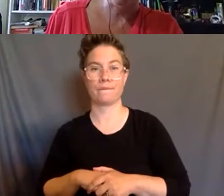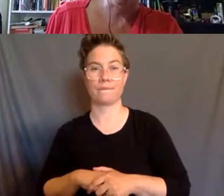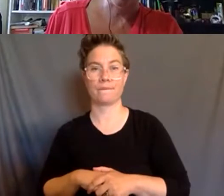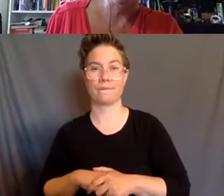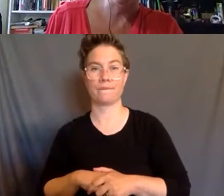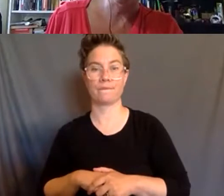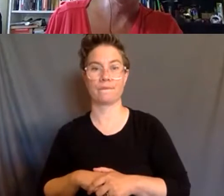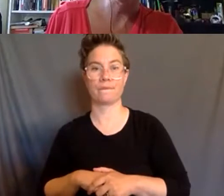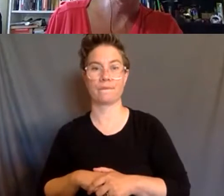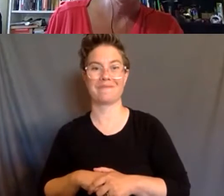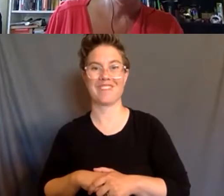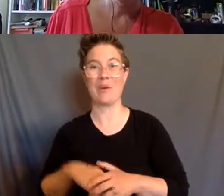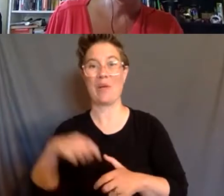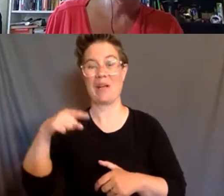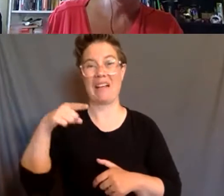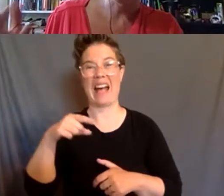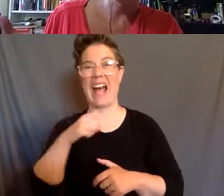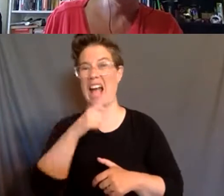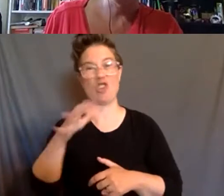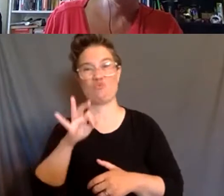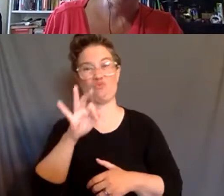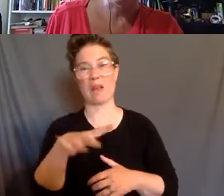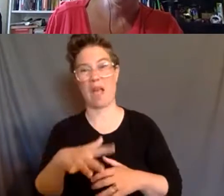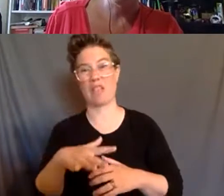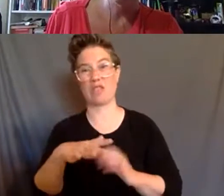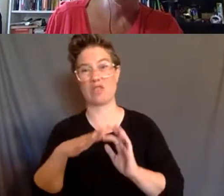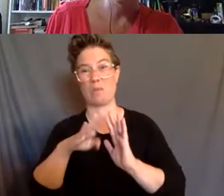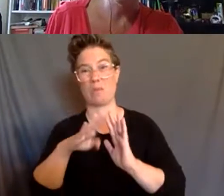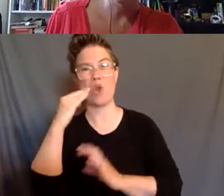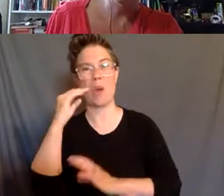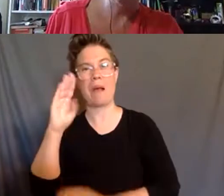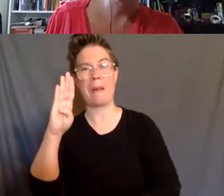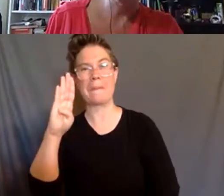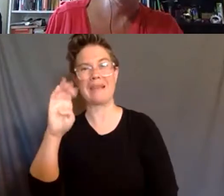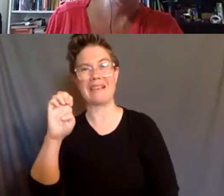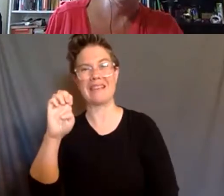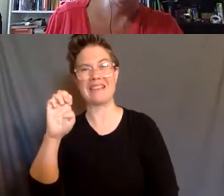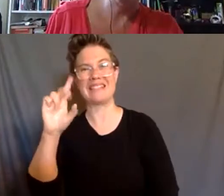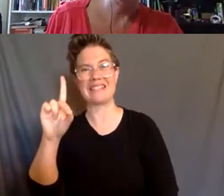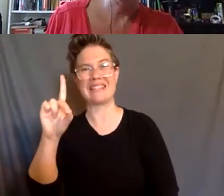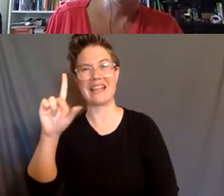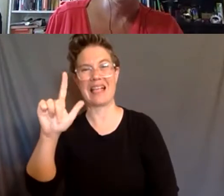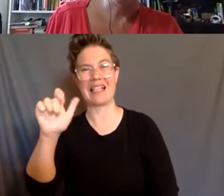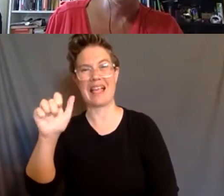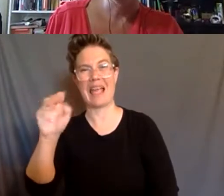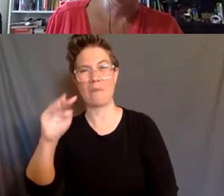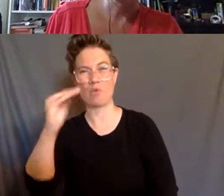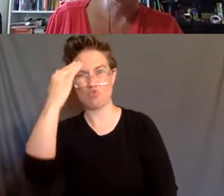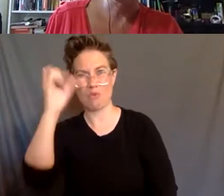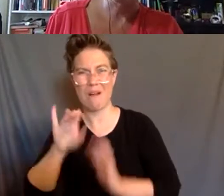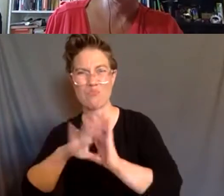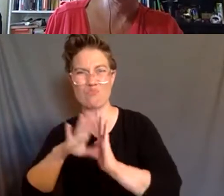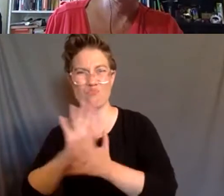recommend that you watch this movie, but if people have seen the movie Bedlam, B-E-D-L-A-M,